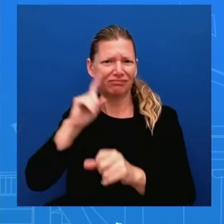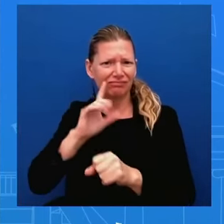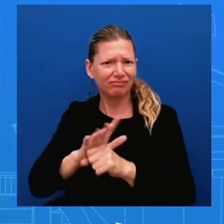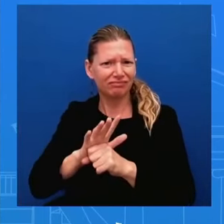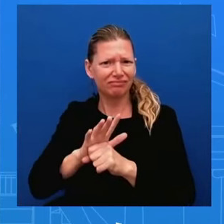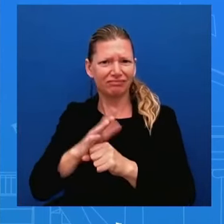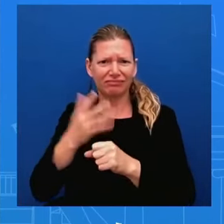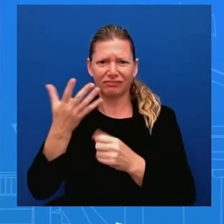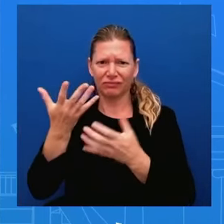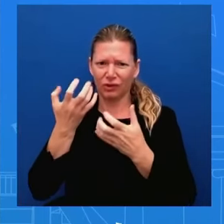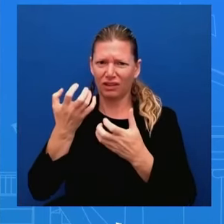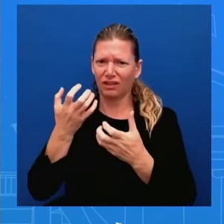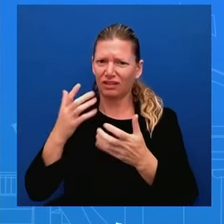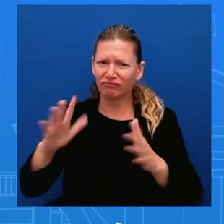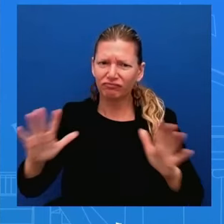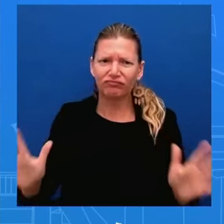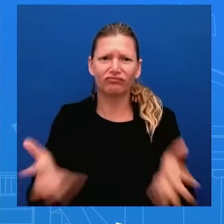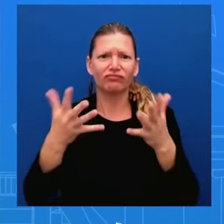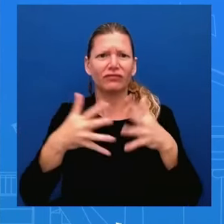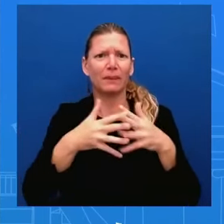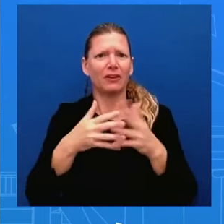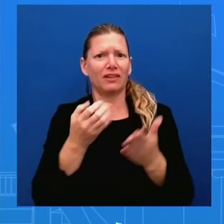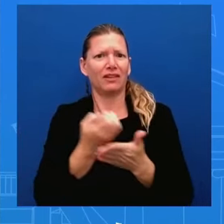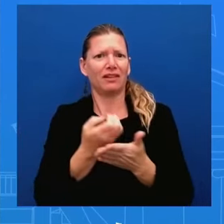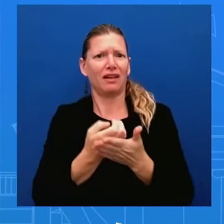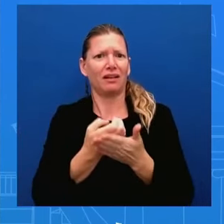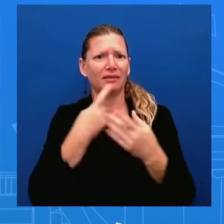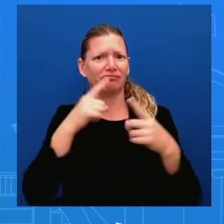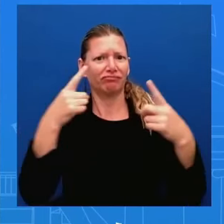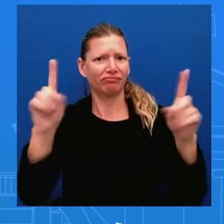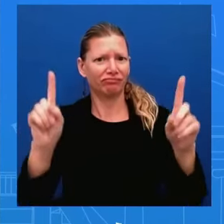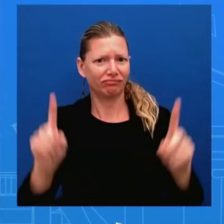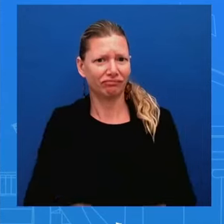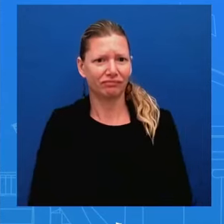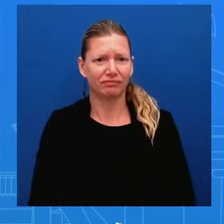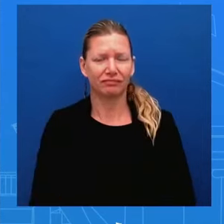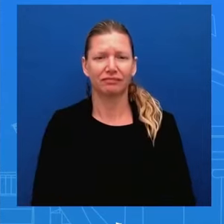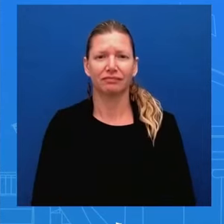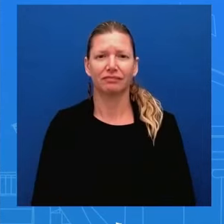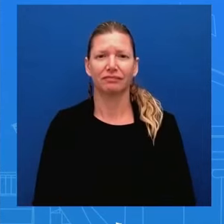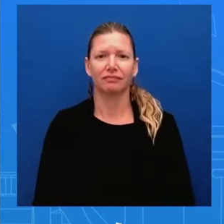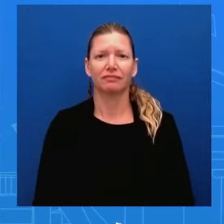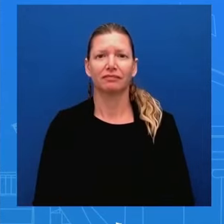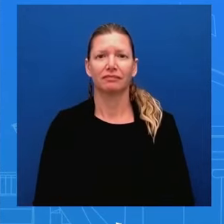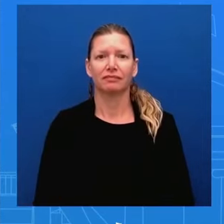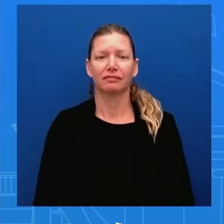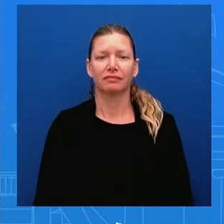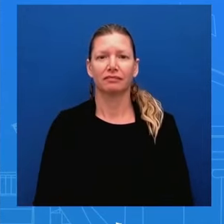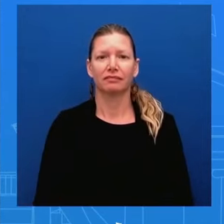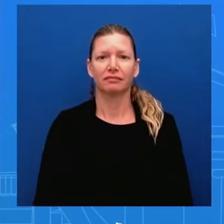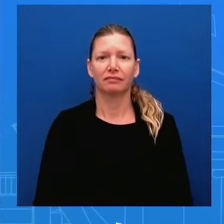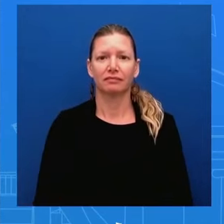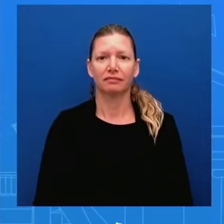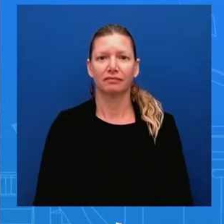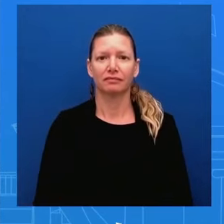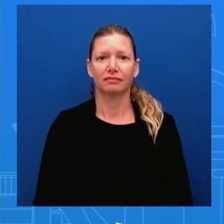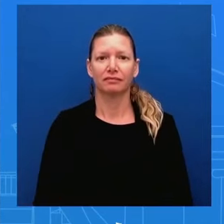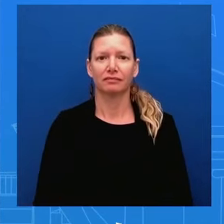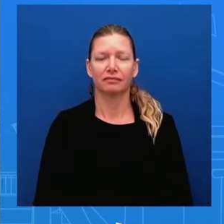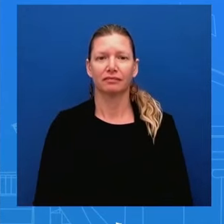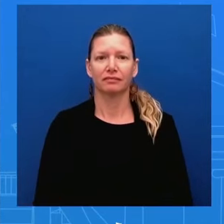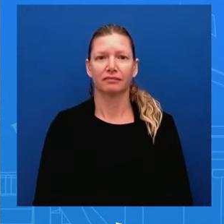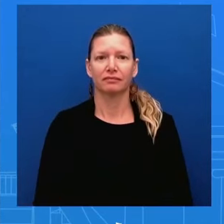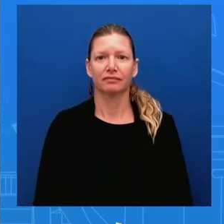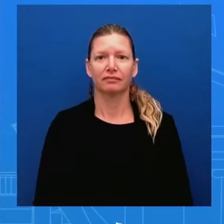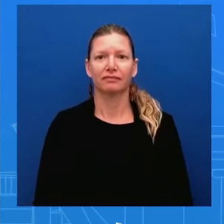all right thank you so much thank you very much thank you and